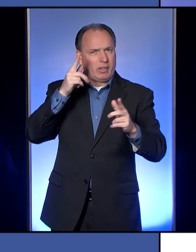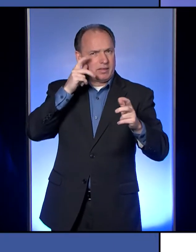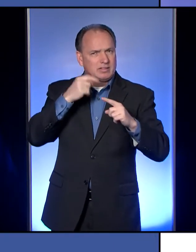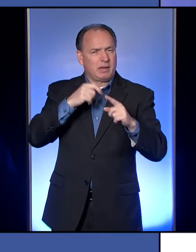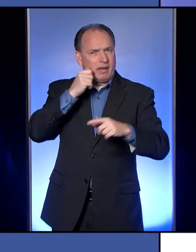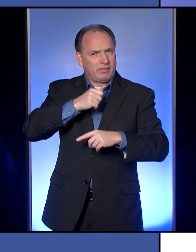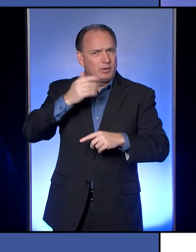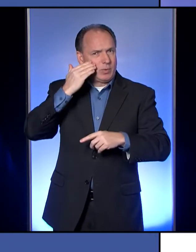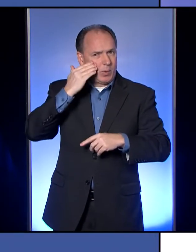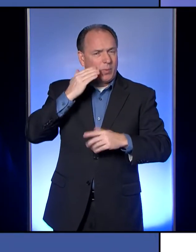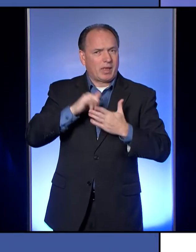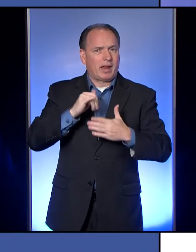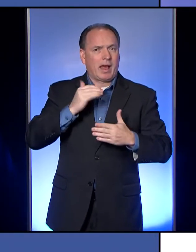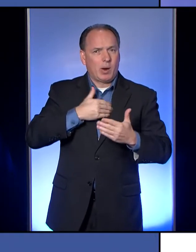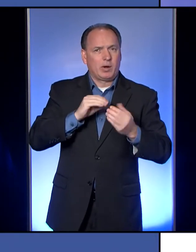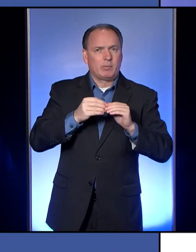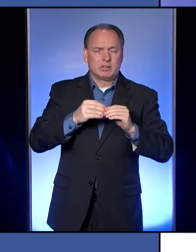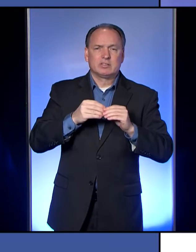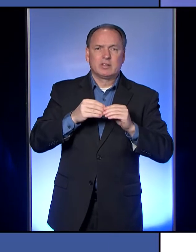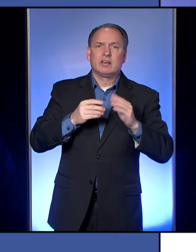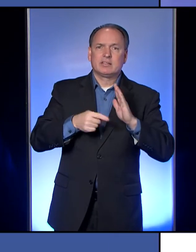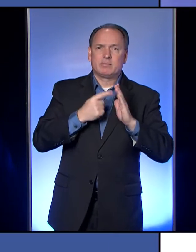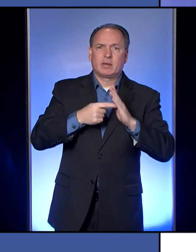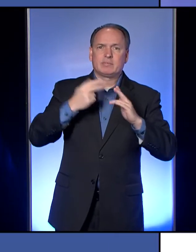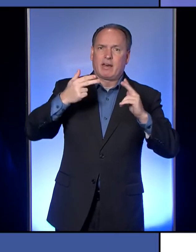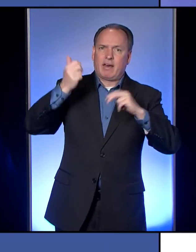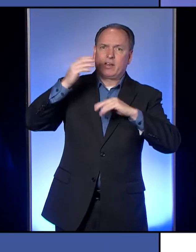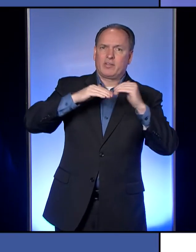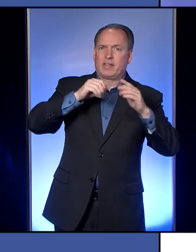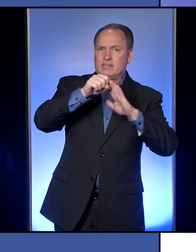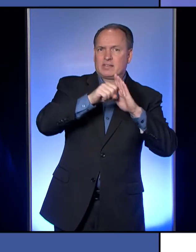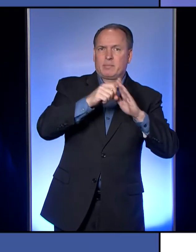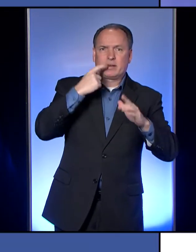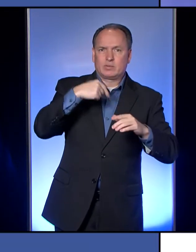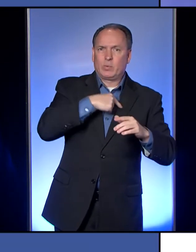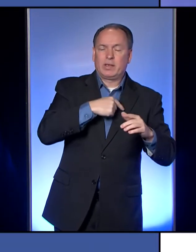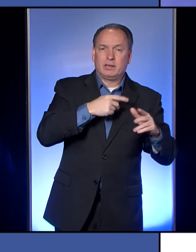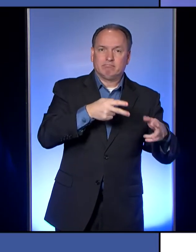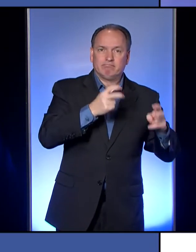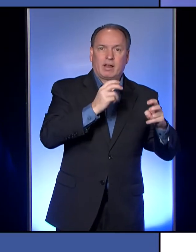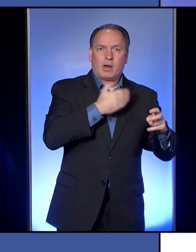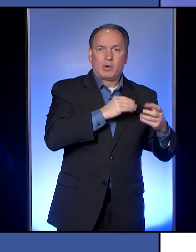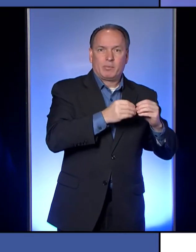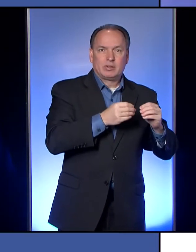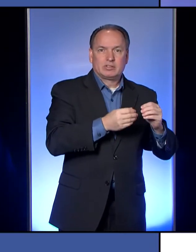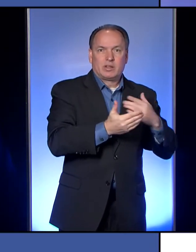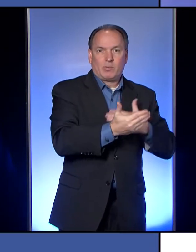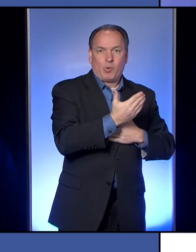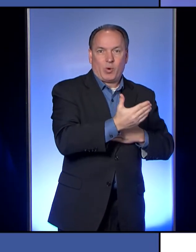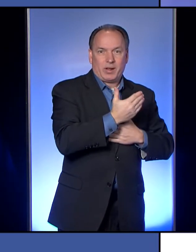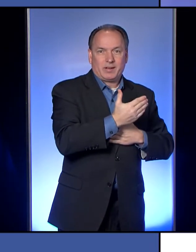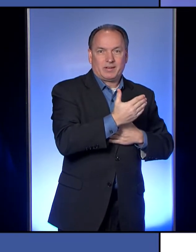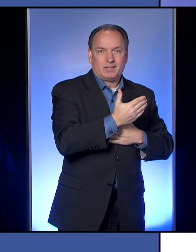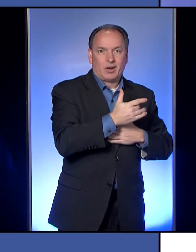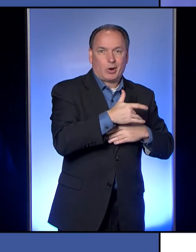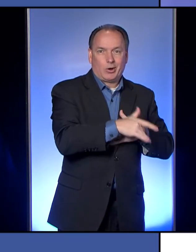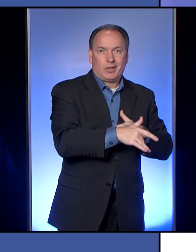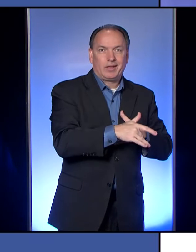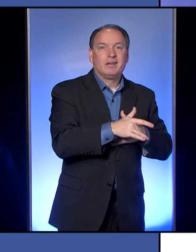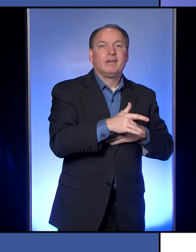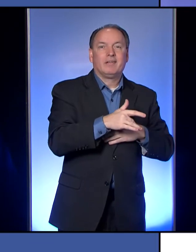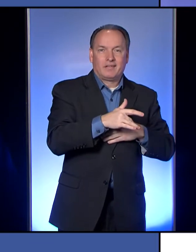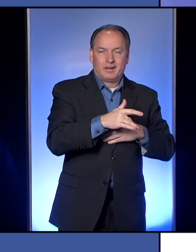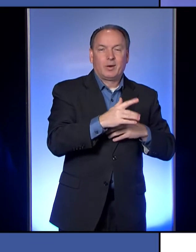basis, you often know that our numbers are a bit higher than the state because we get num, we get those cases in sometimes early in the morning and